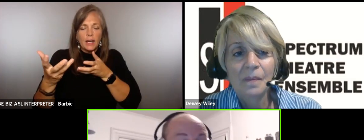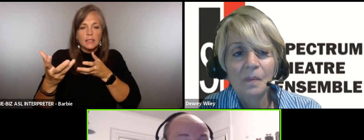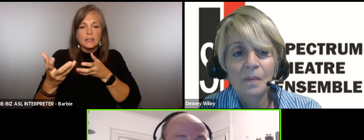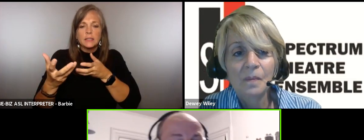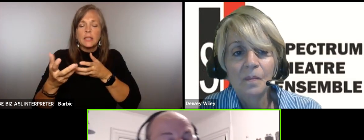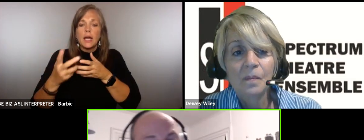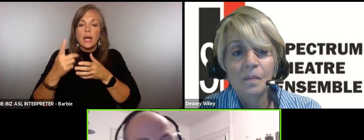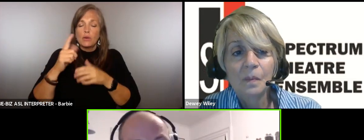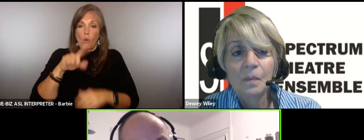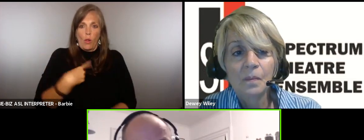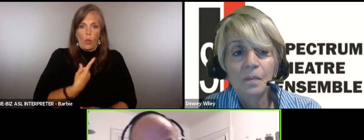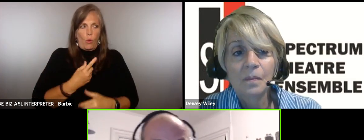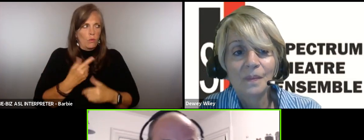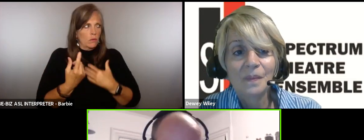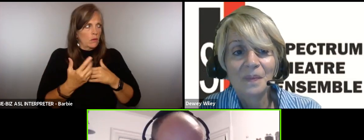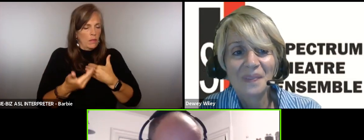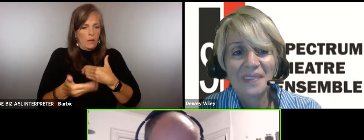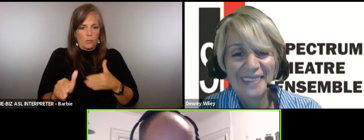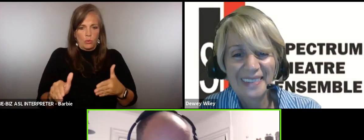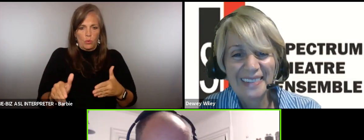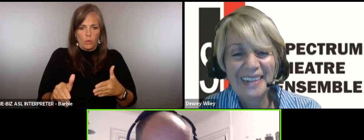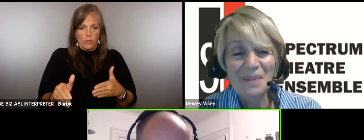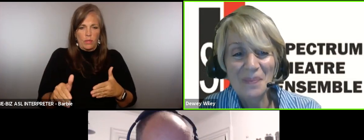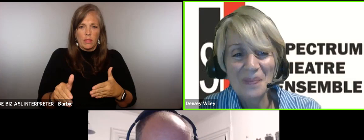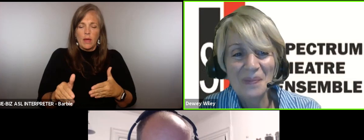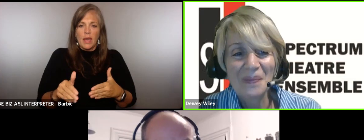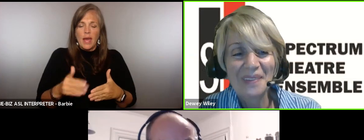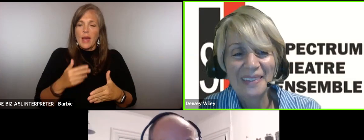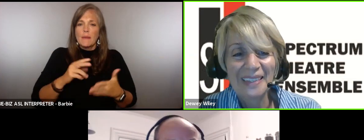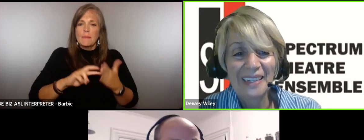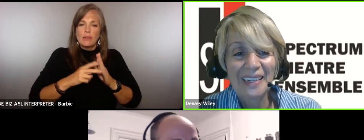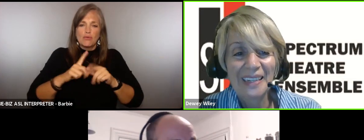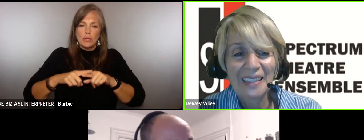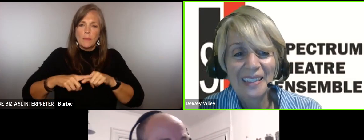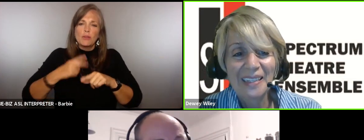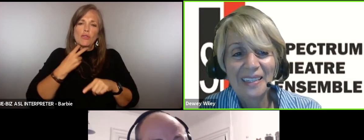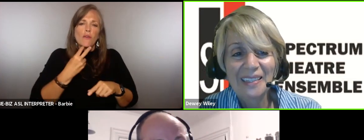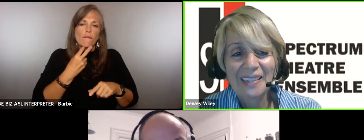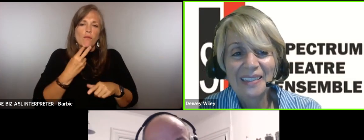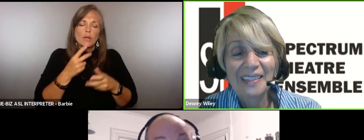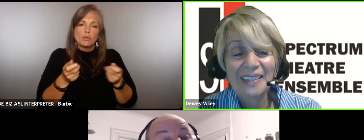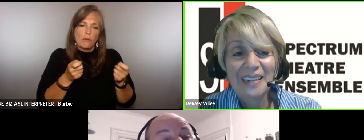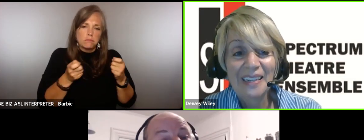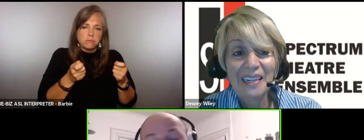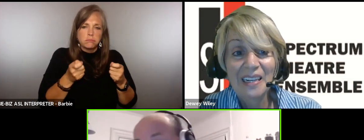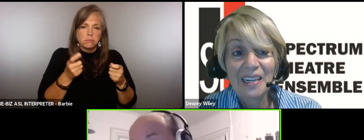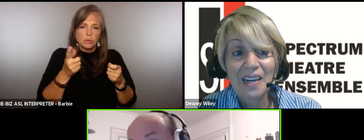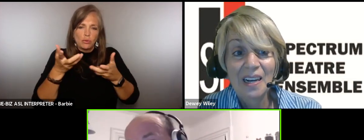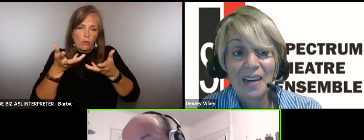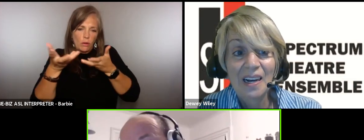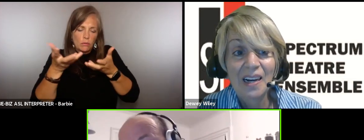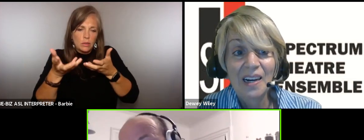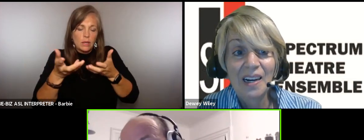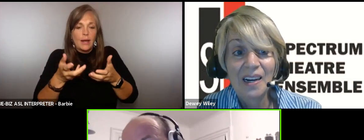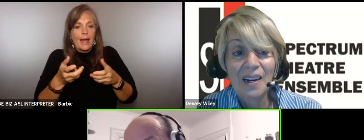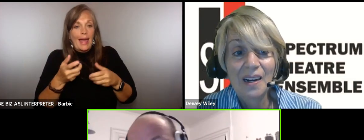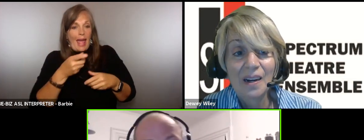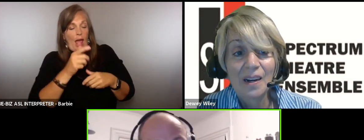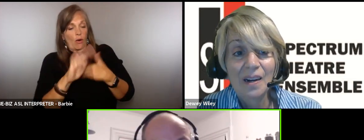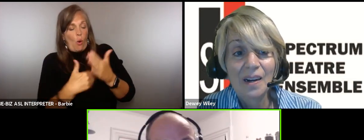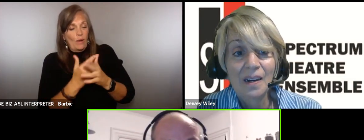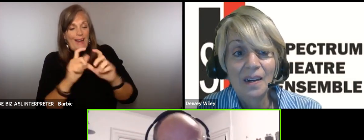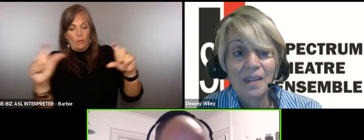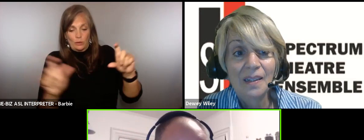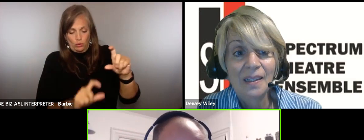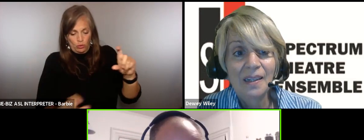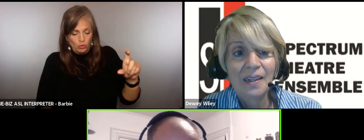and now all your actors are zoom actors yeah and that's a dichotomy that really is just unparalleled in terms of you know